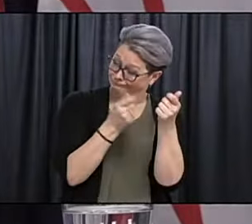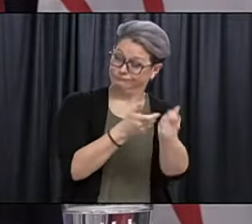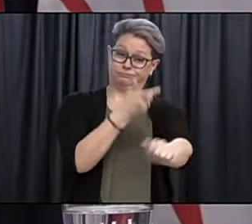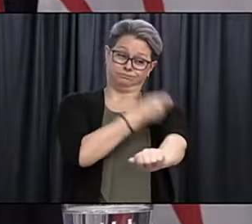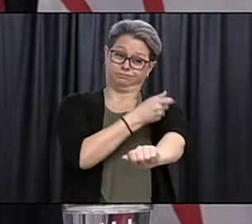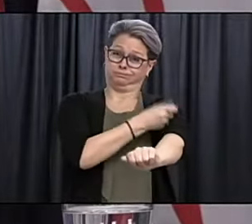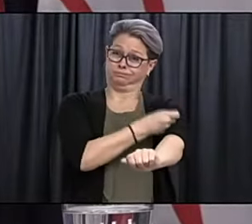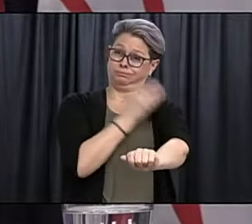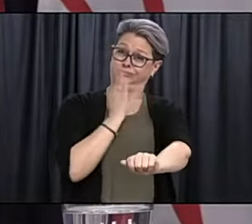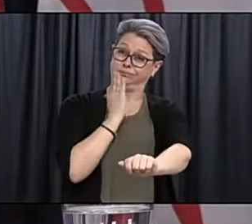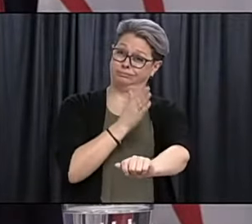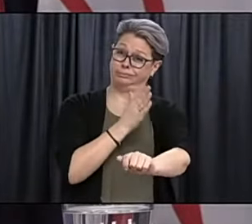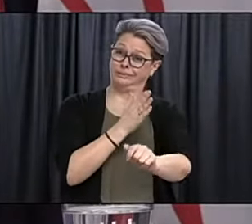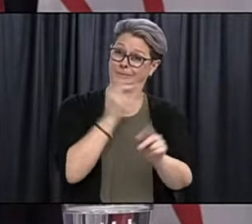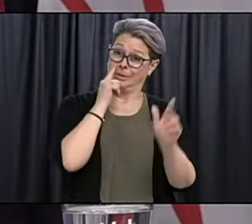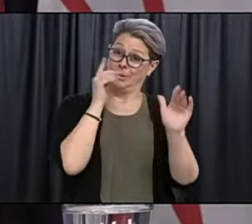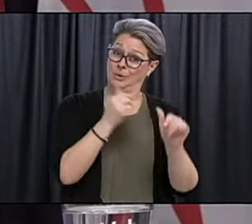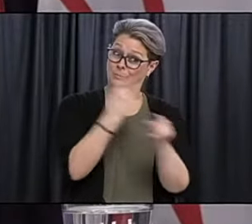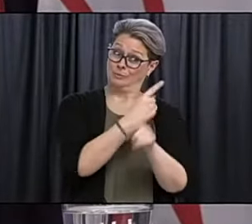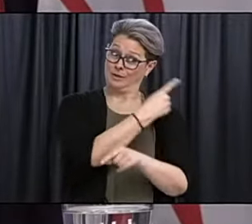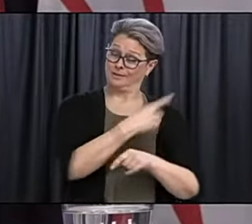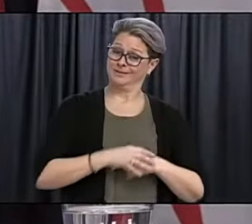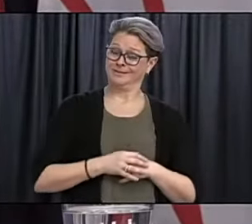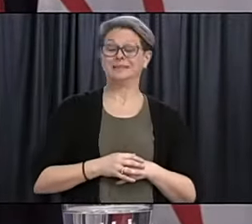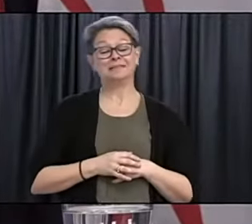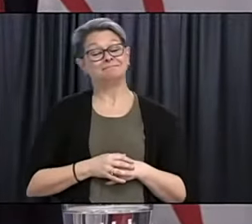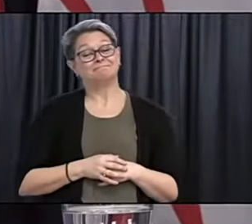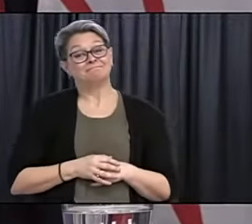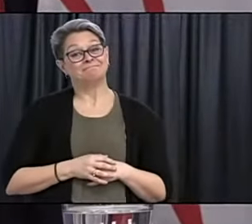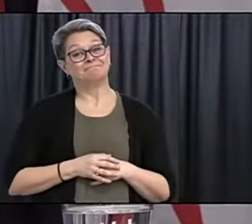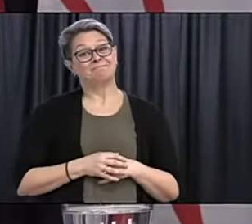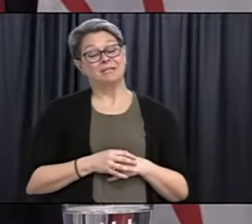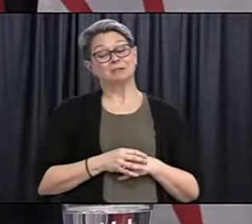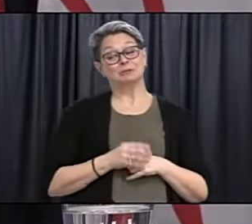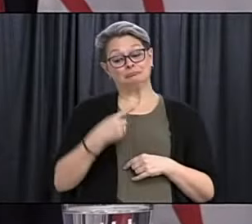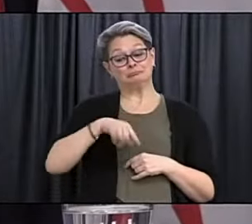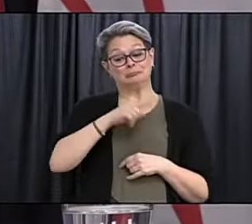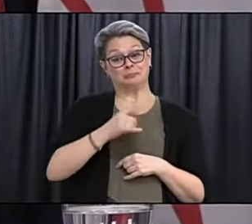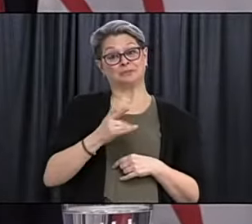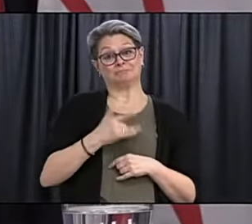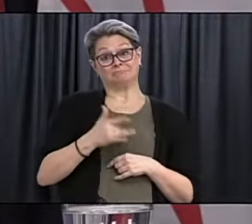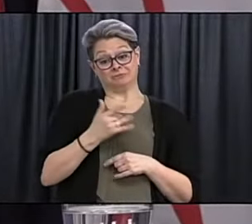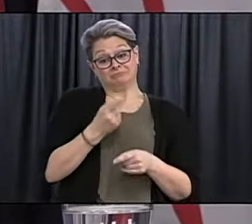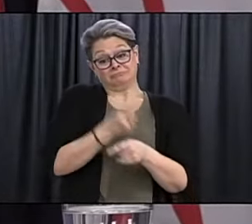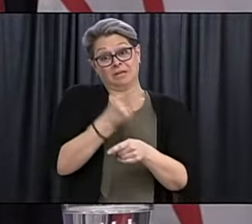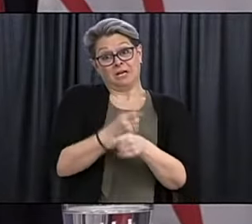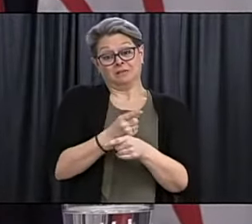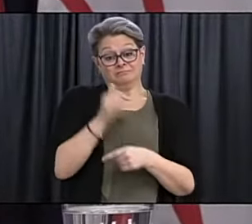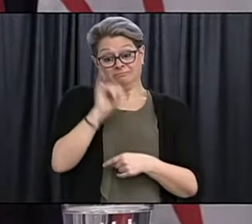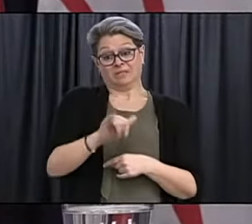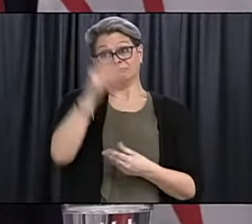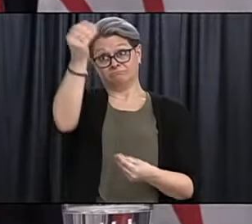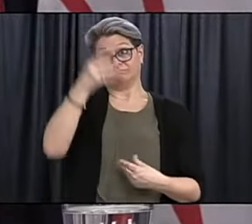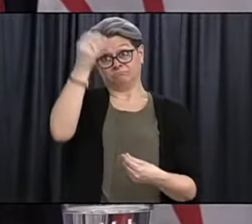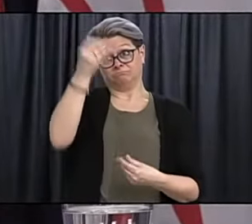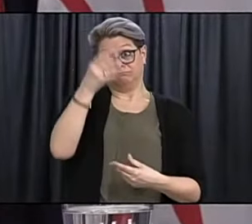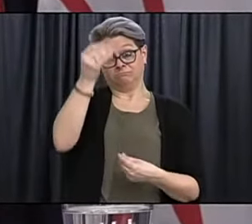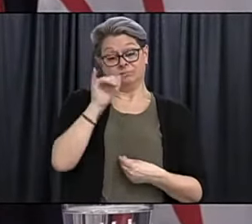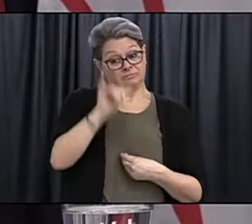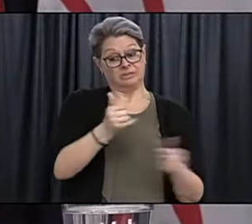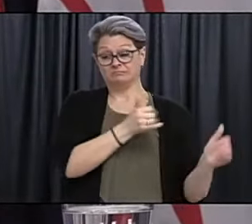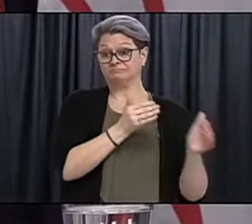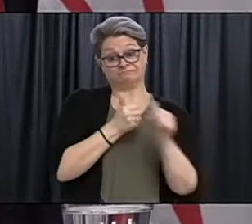arriving. I hope you're right. That's what we've been led to believe. That's our hope. That's our plan. That's what we're going to work towards,